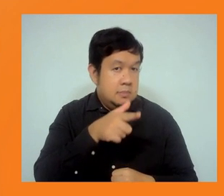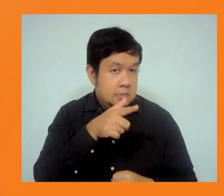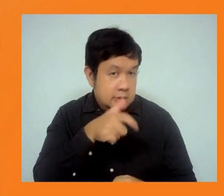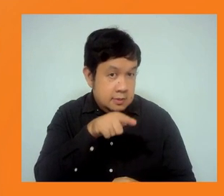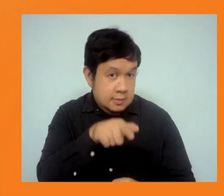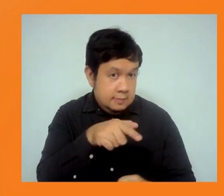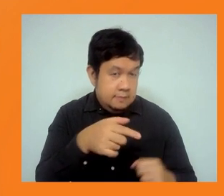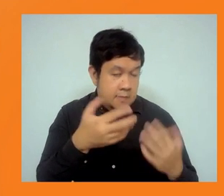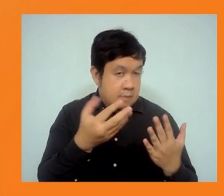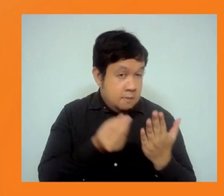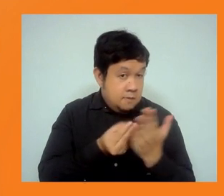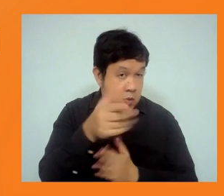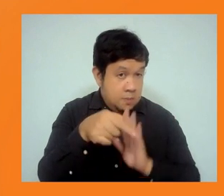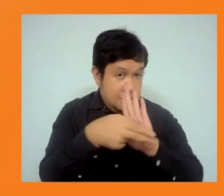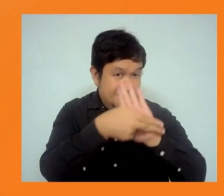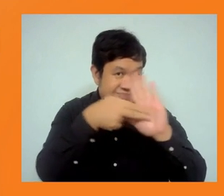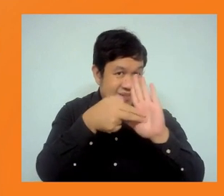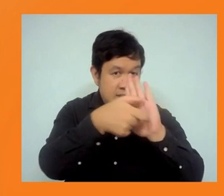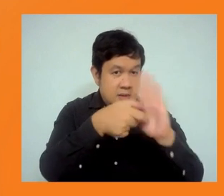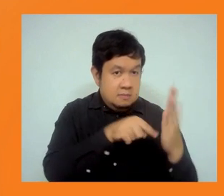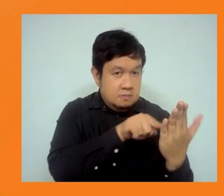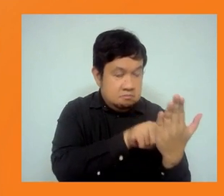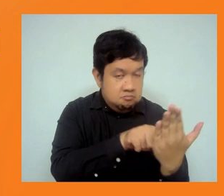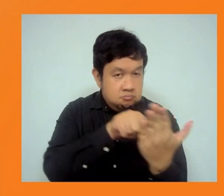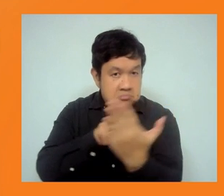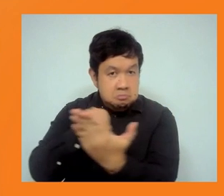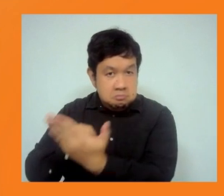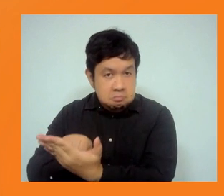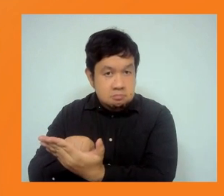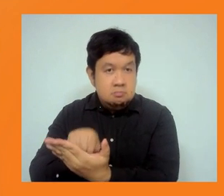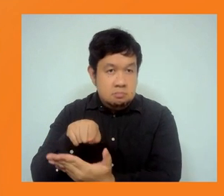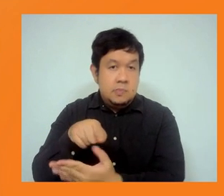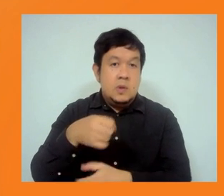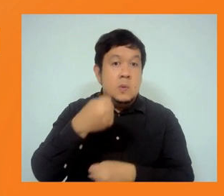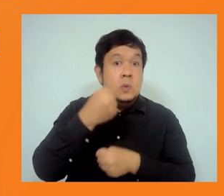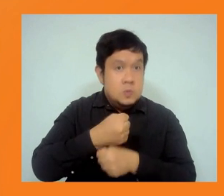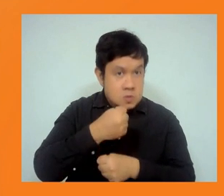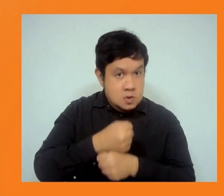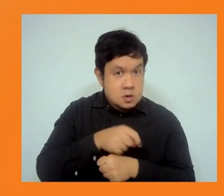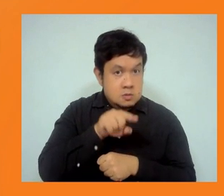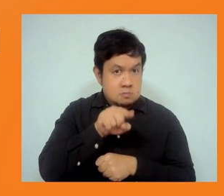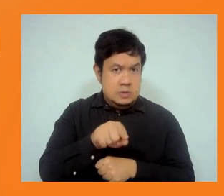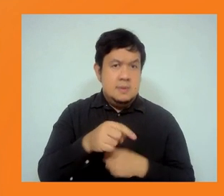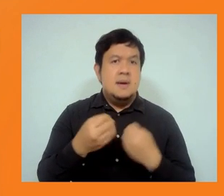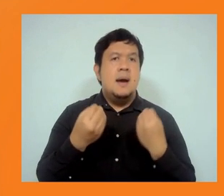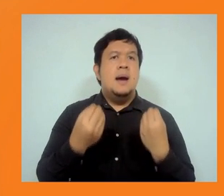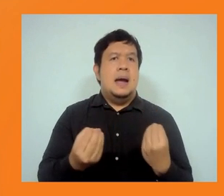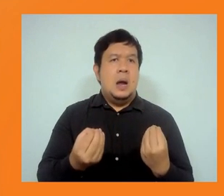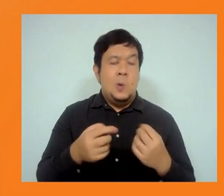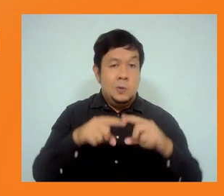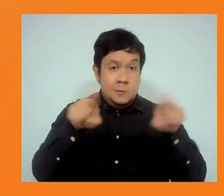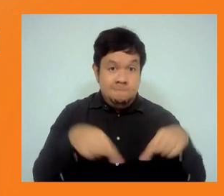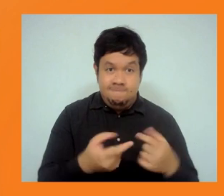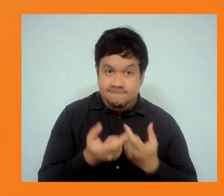something that we need to work more on to see how we can implement that on the ground. The example, for example,